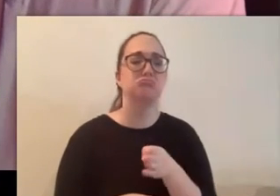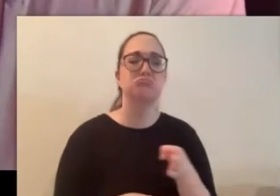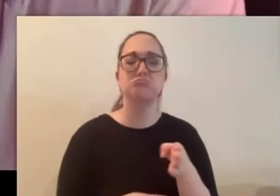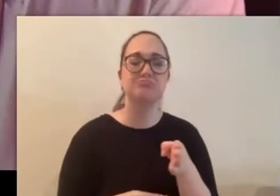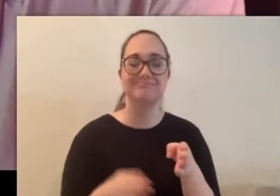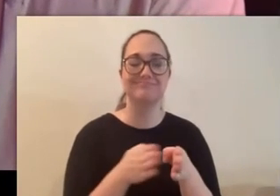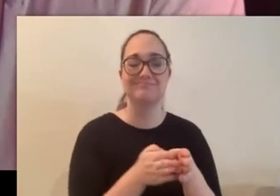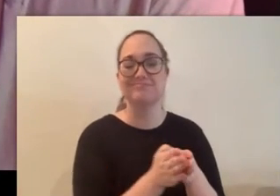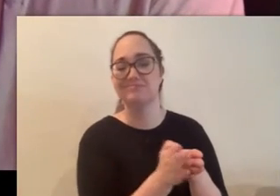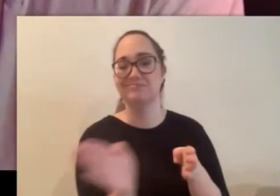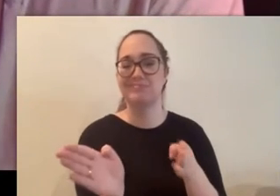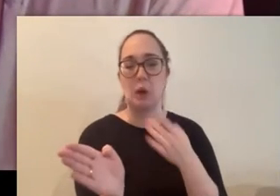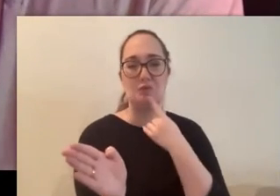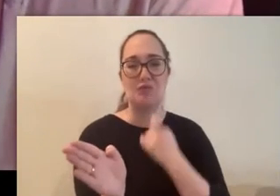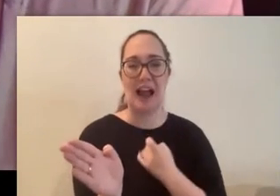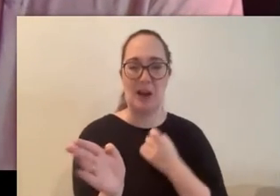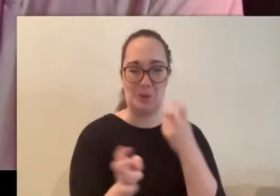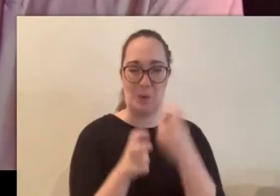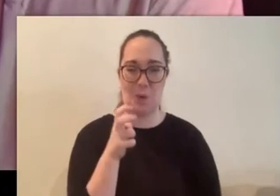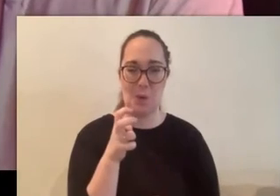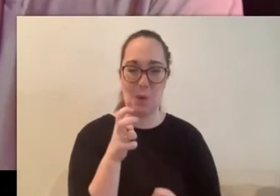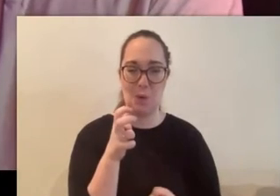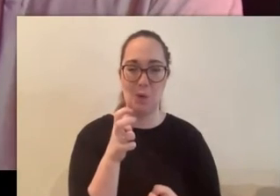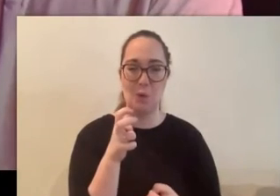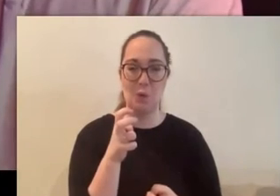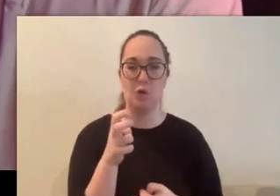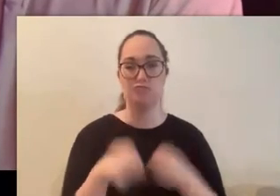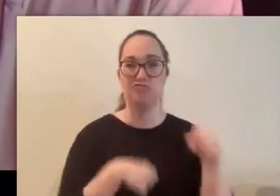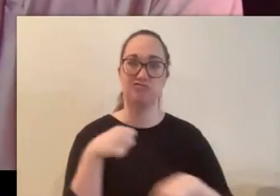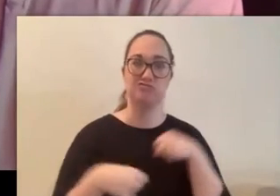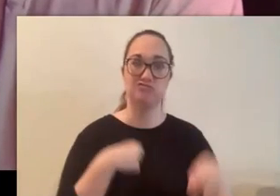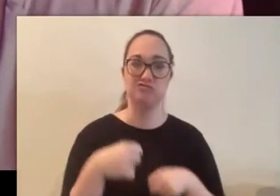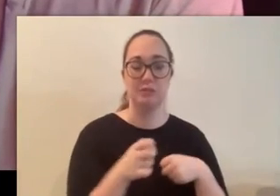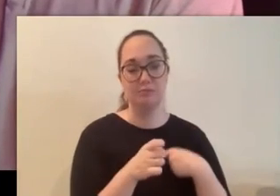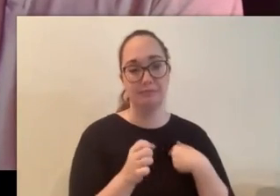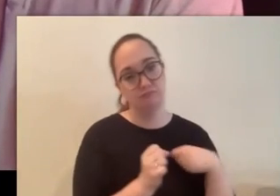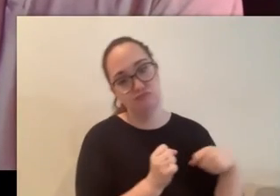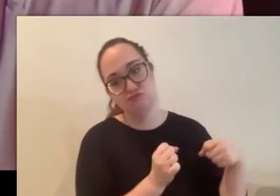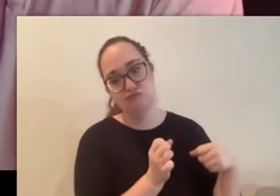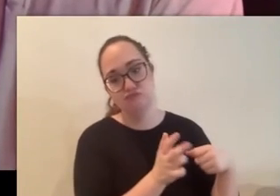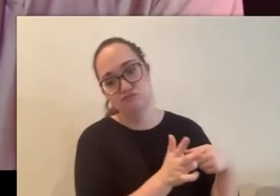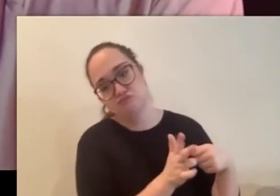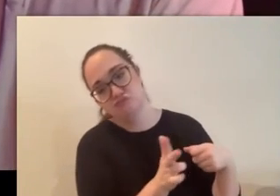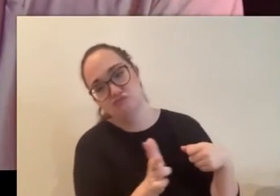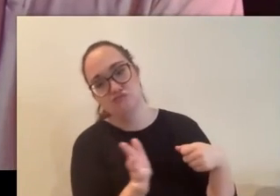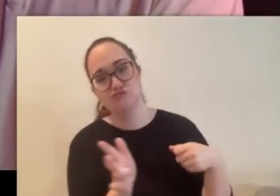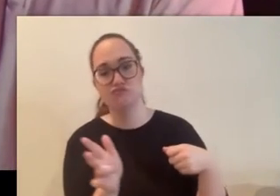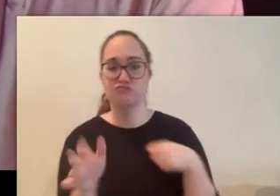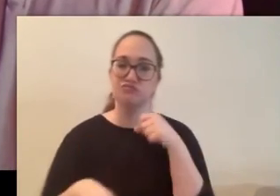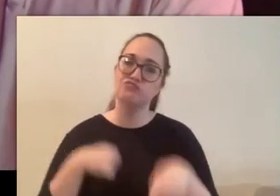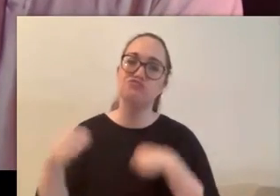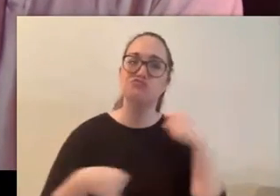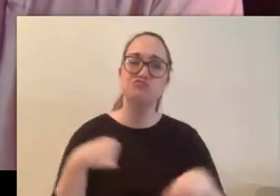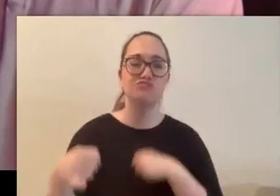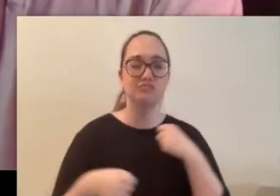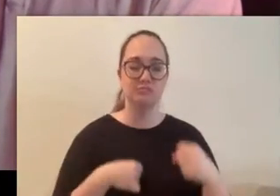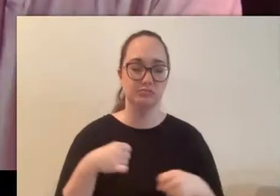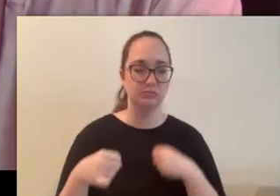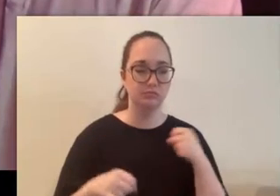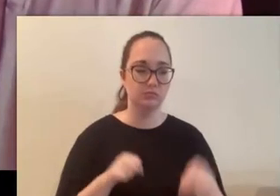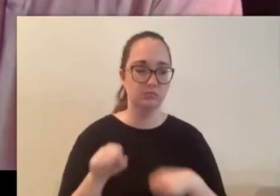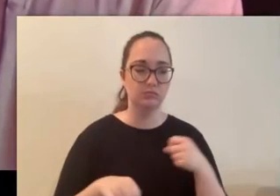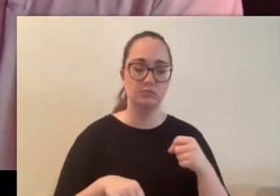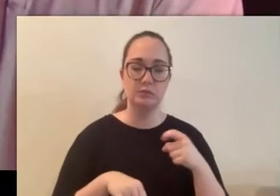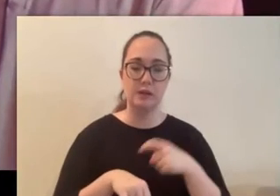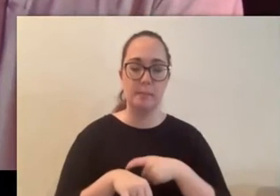signified by a red sign as time passed i began having these this weird sort of feeling like something was off i